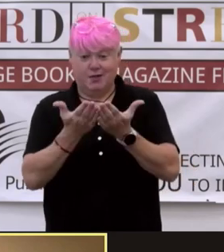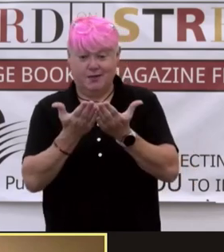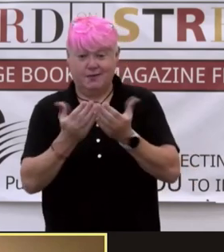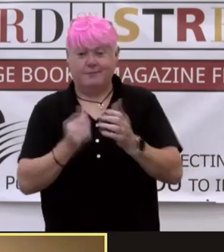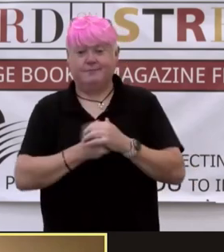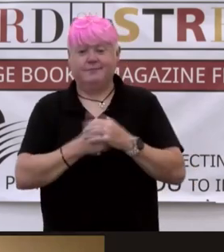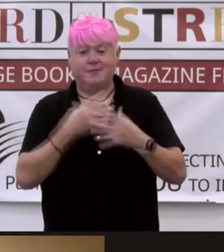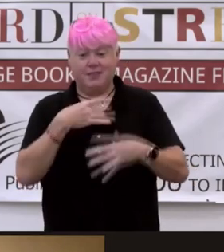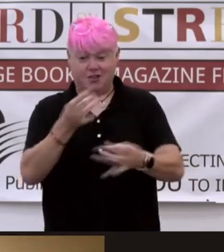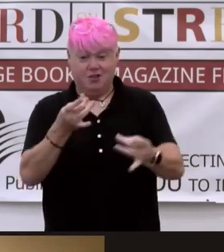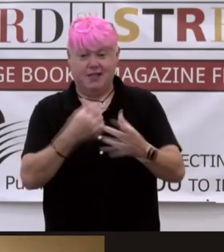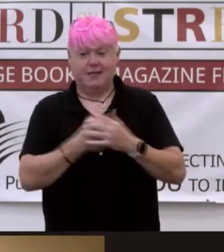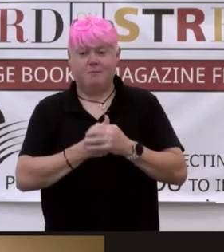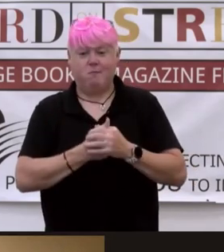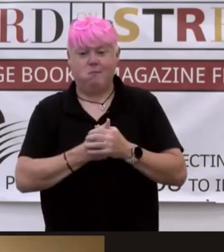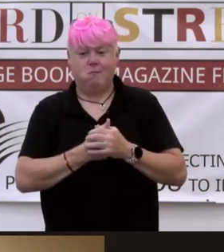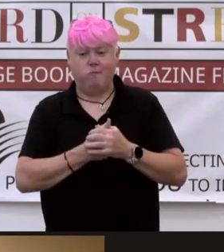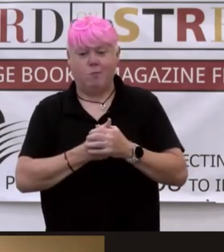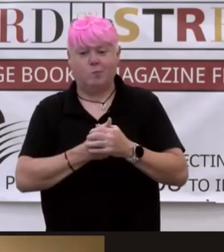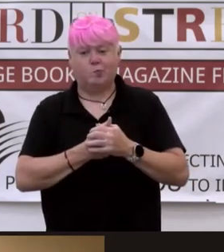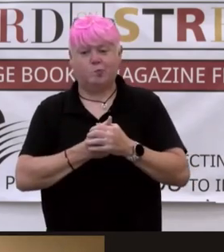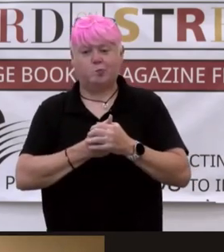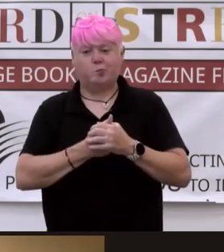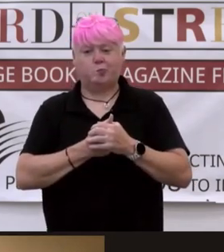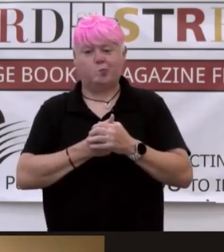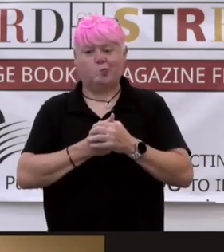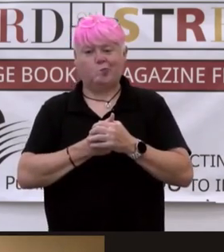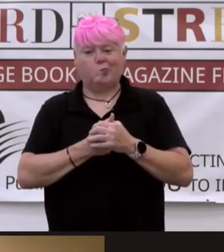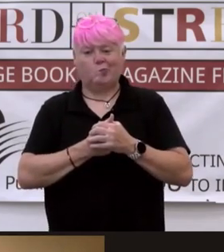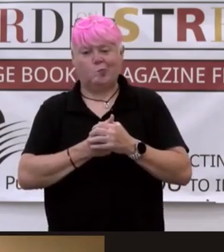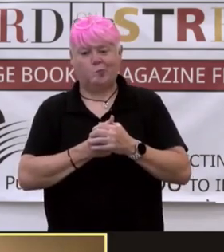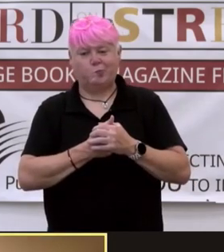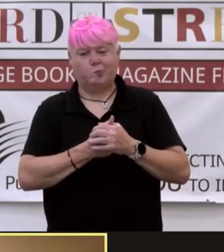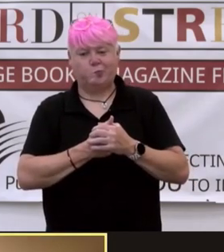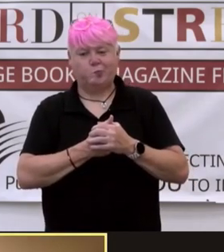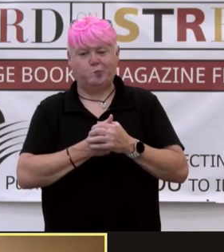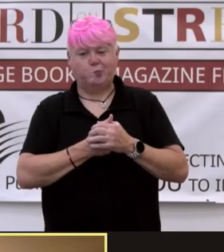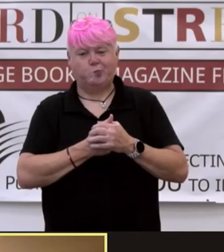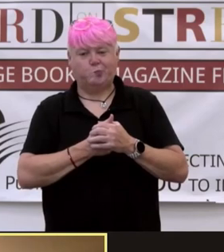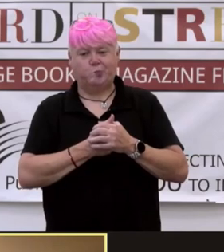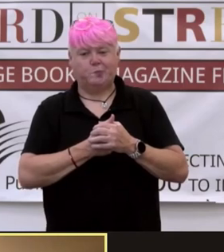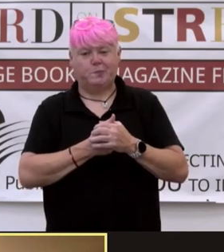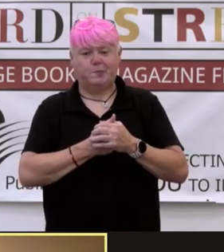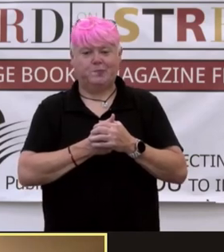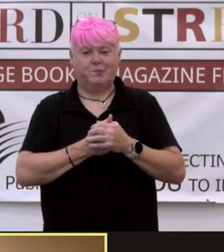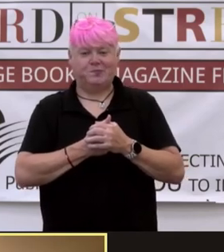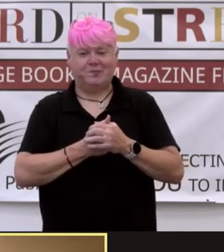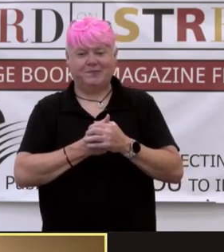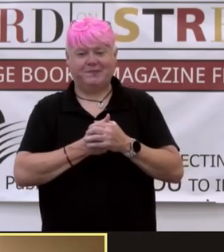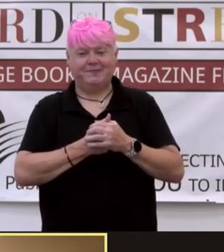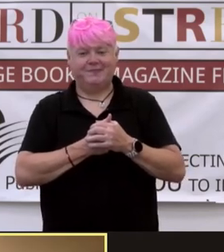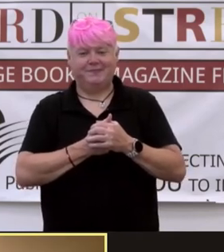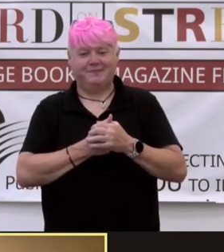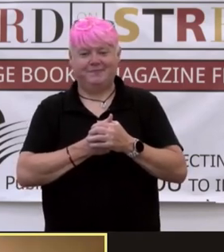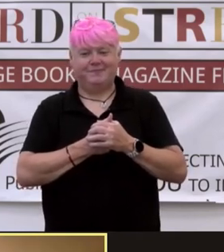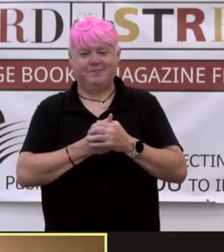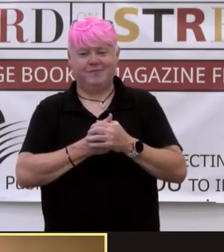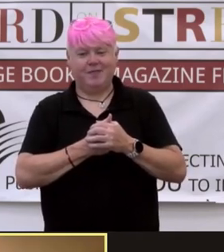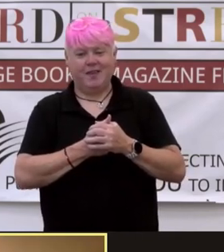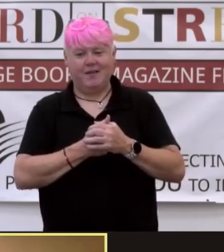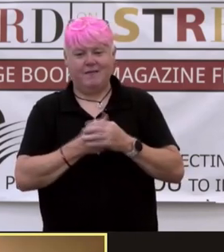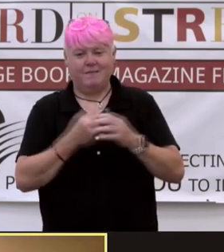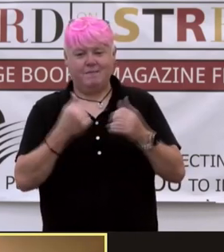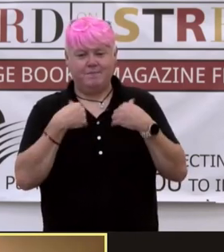interesting. Yeah. Why, teenagers still need to know that stuff. Of course they do. Oh, and I